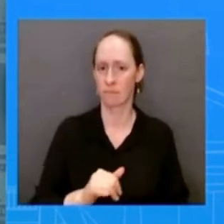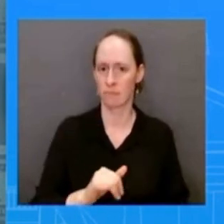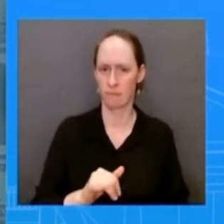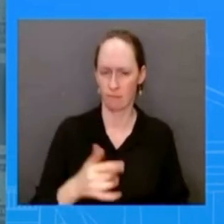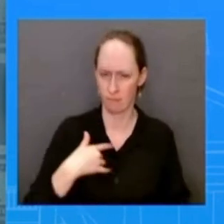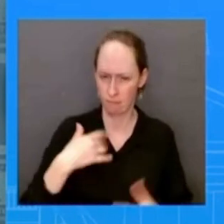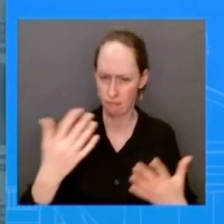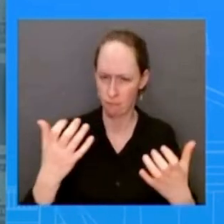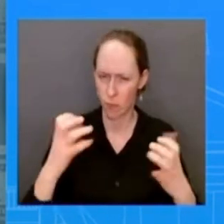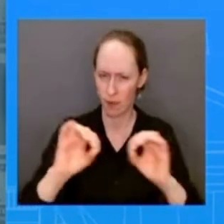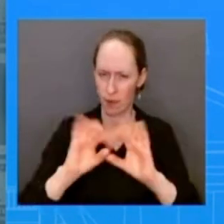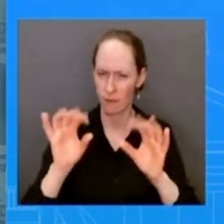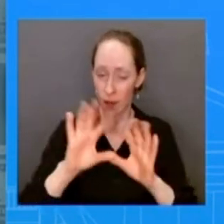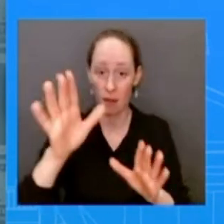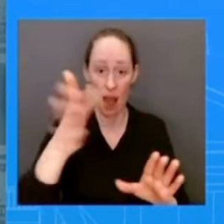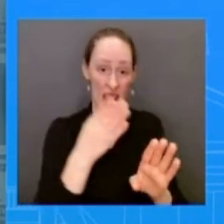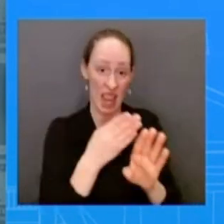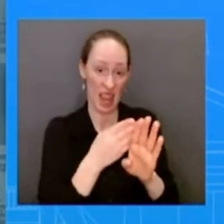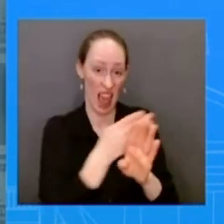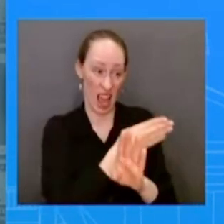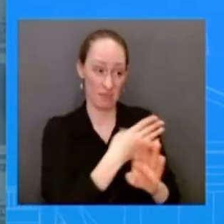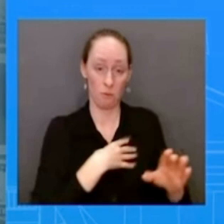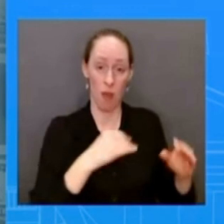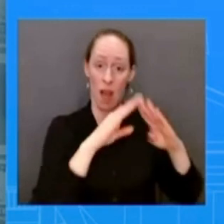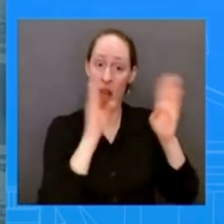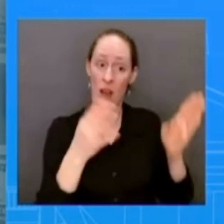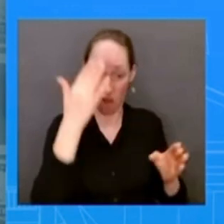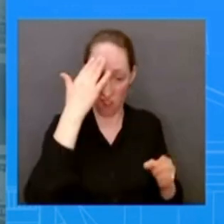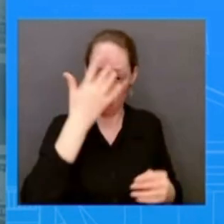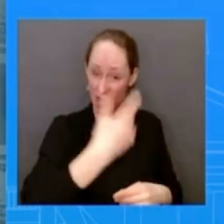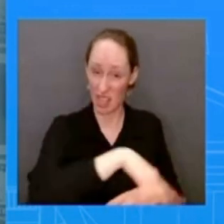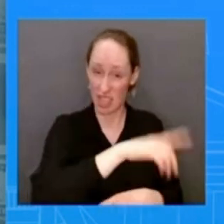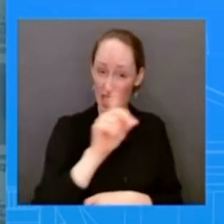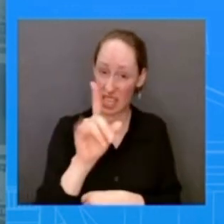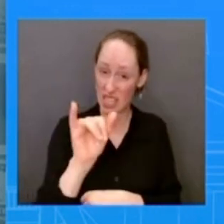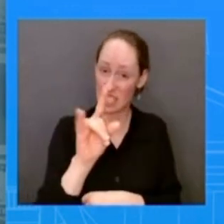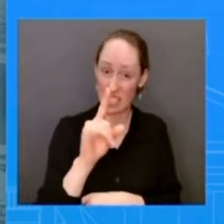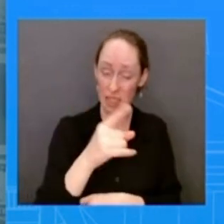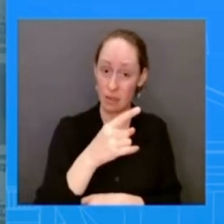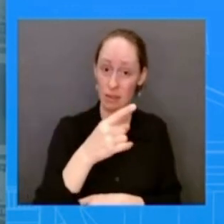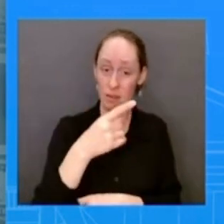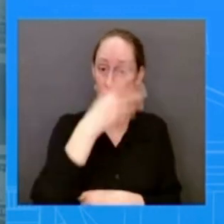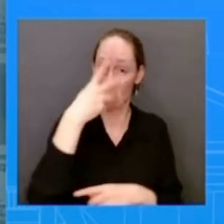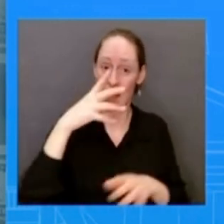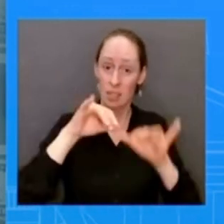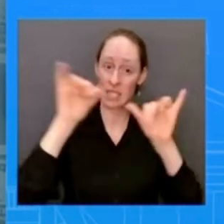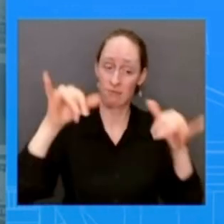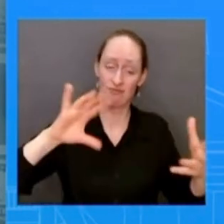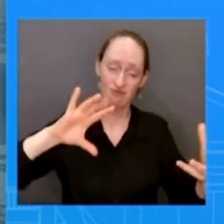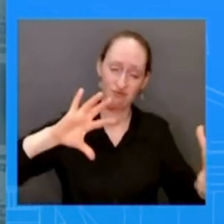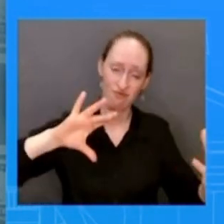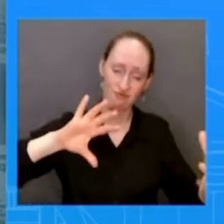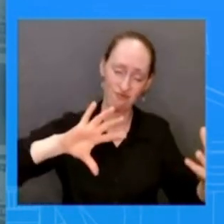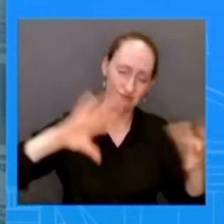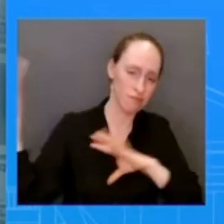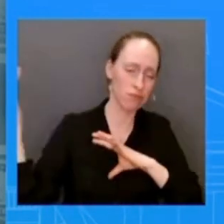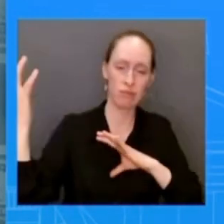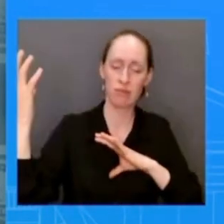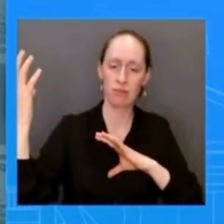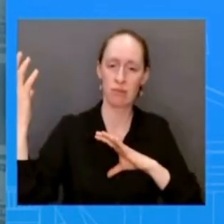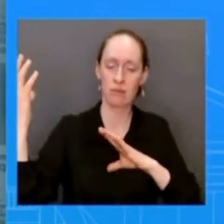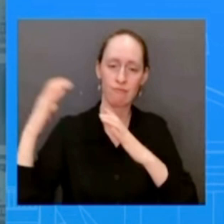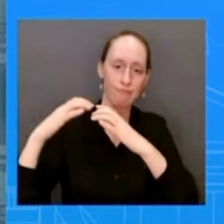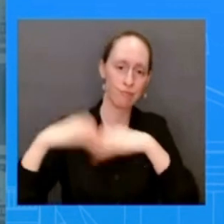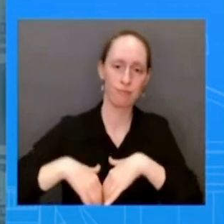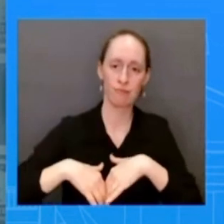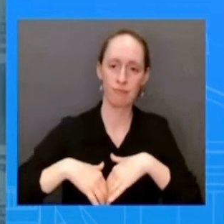did and a couple of things that we had to fix in this administration these last two years trump tried to deport dreamers we went